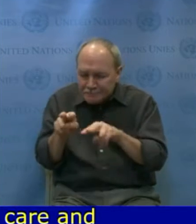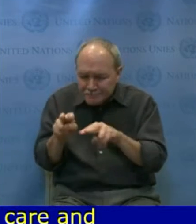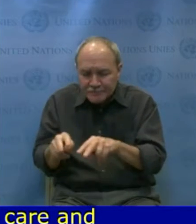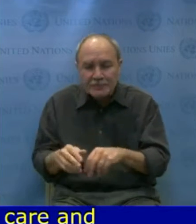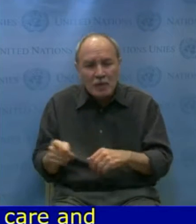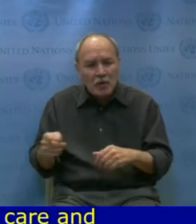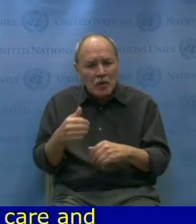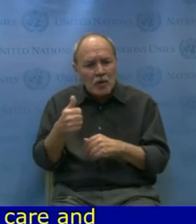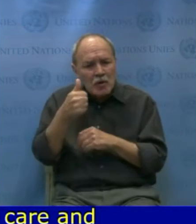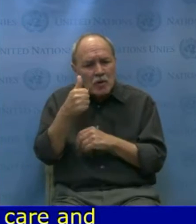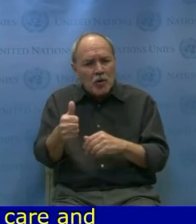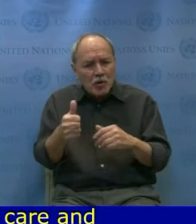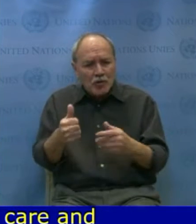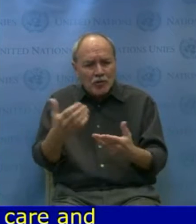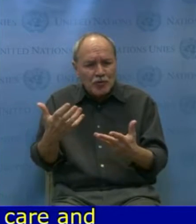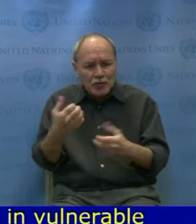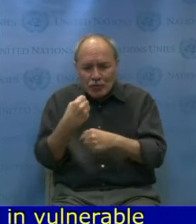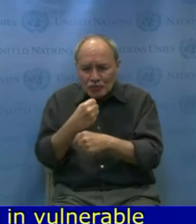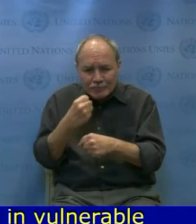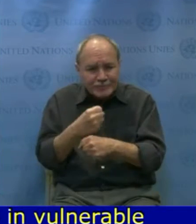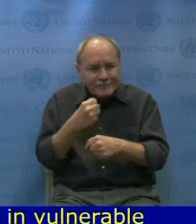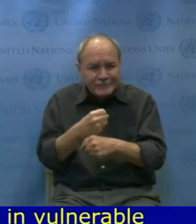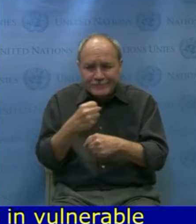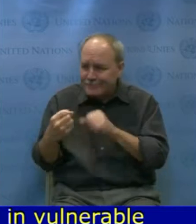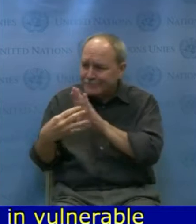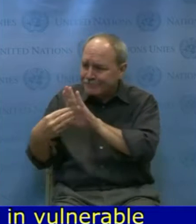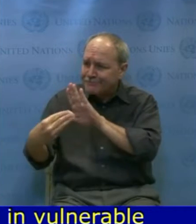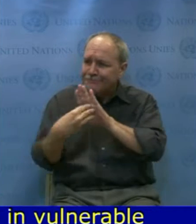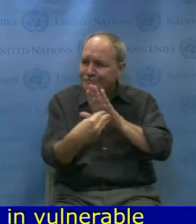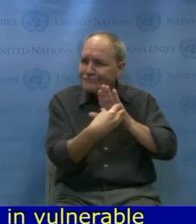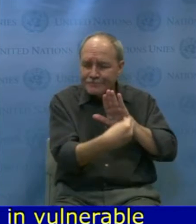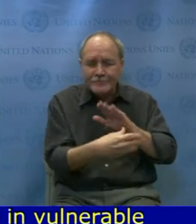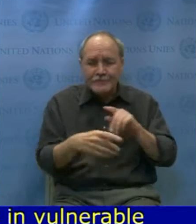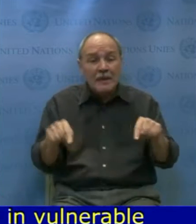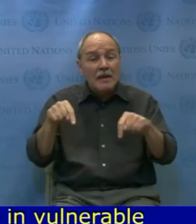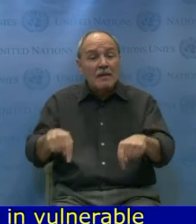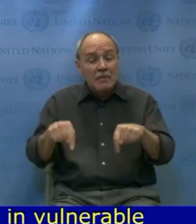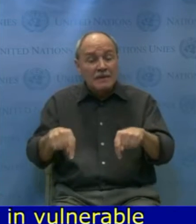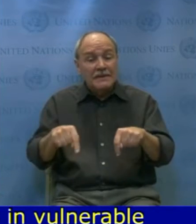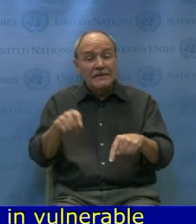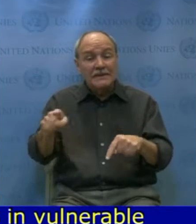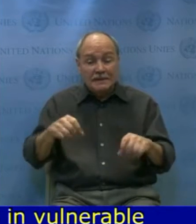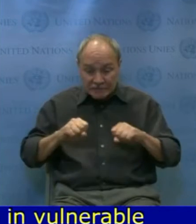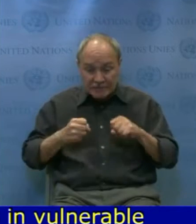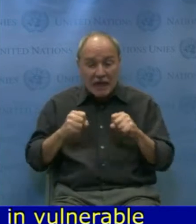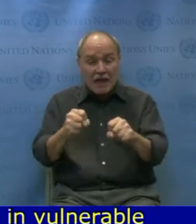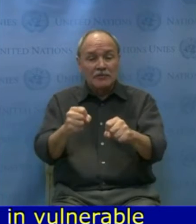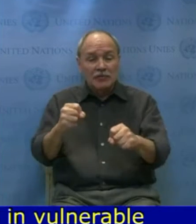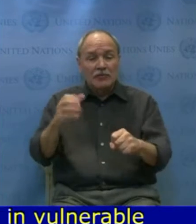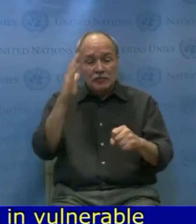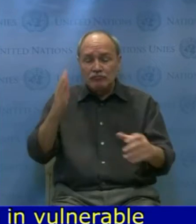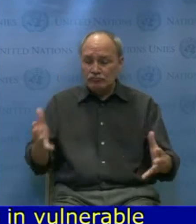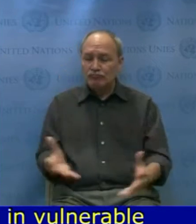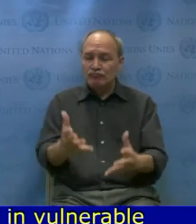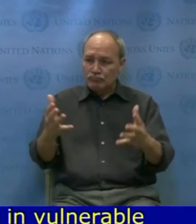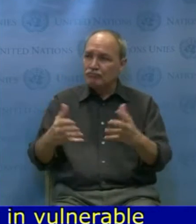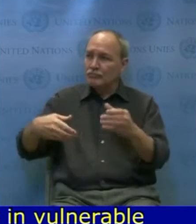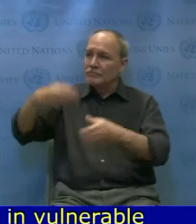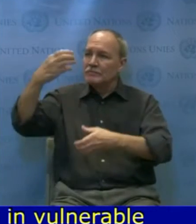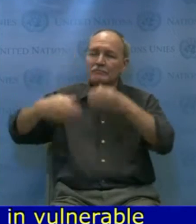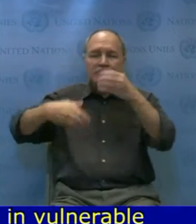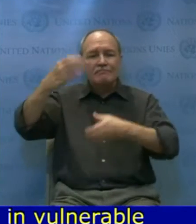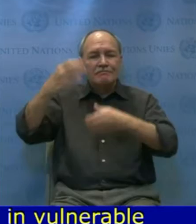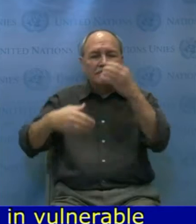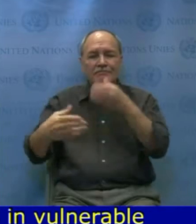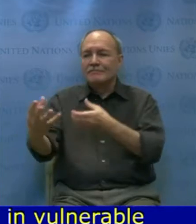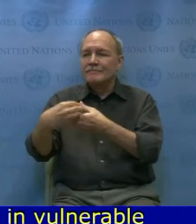this initiative will bring. We are also sure that this universal call for action will promote inclusive cities for sustainable families, and will help